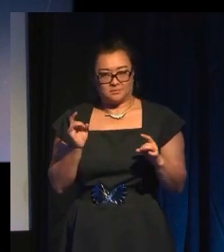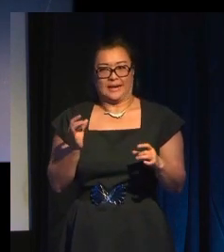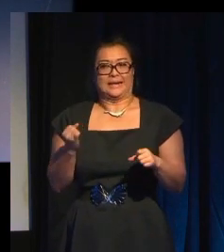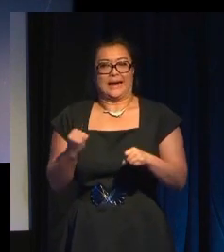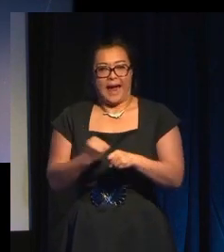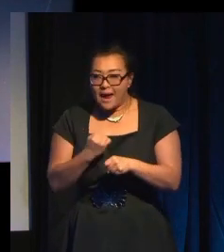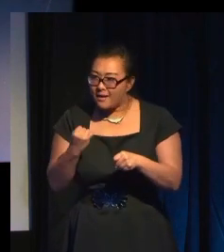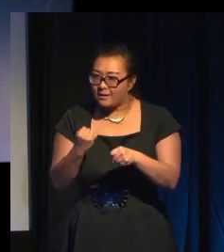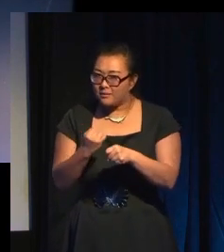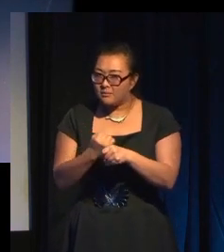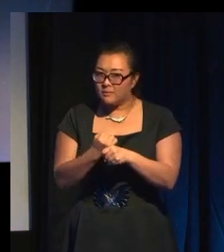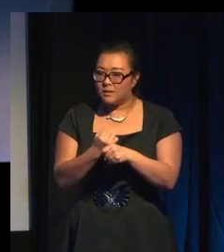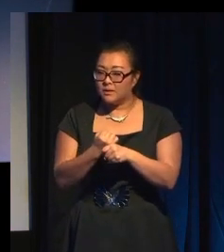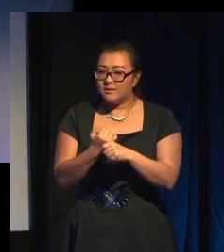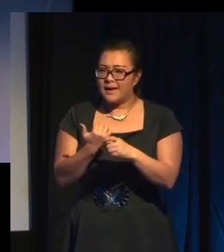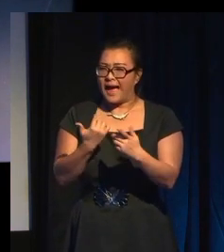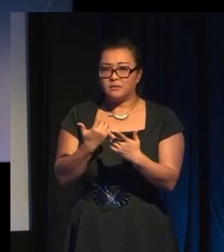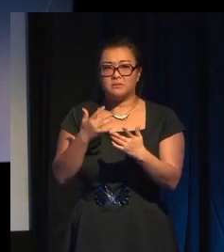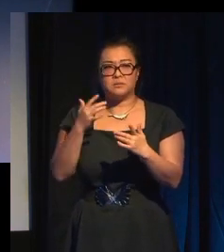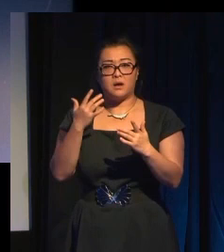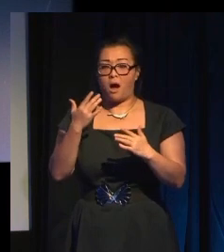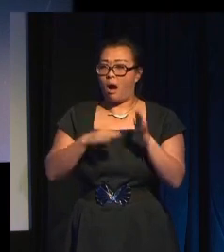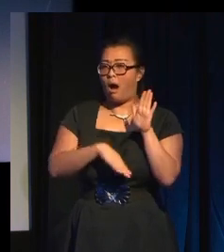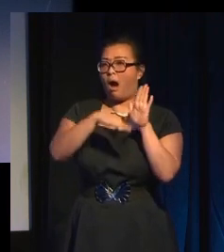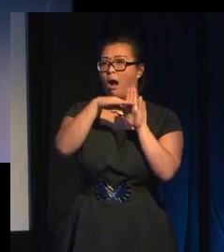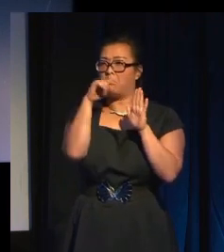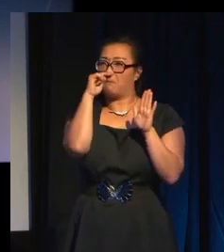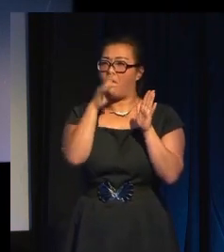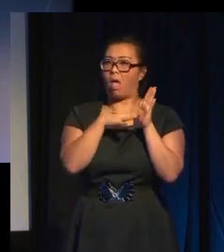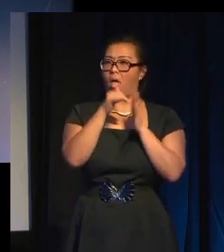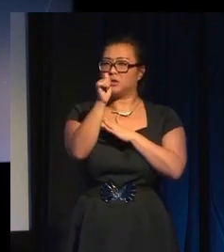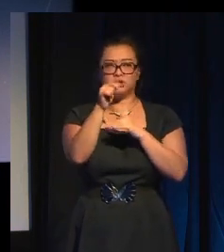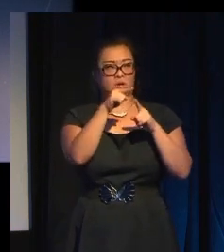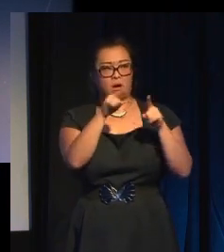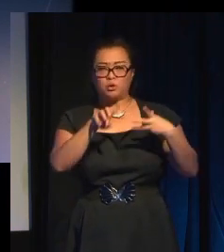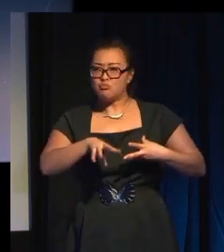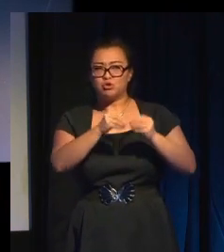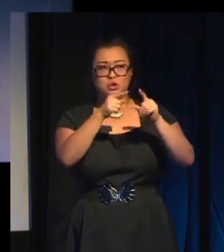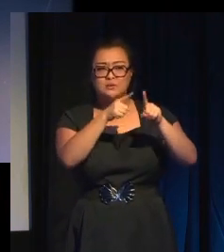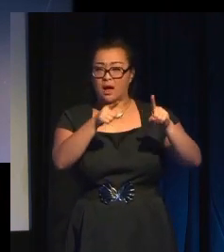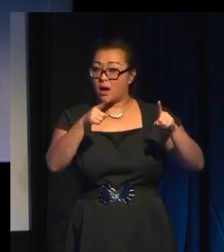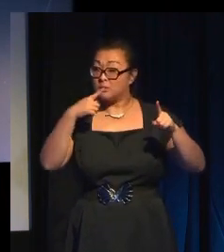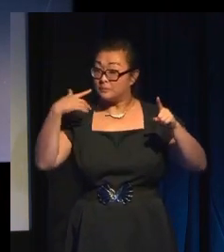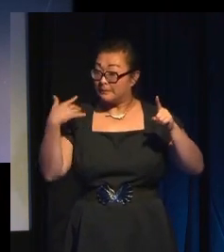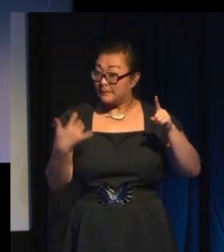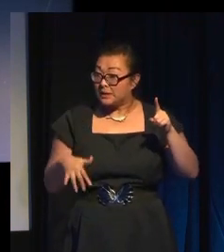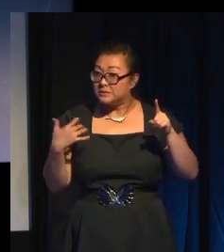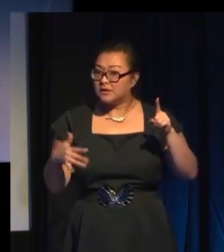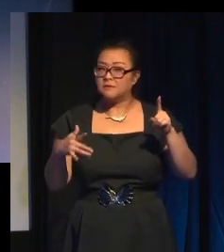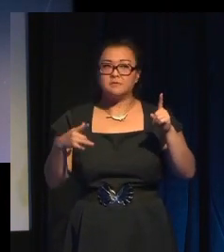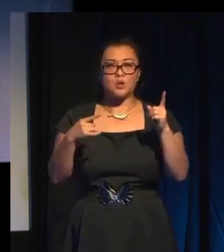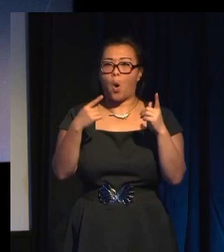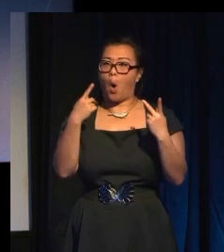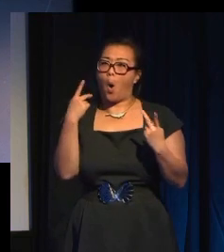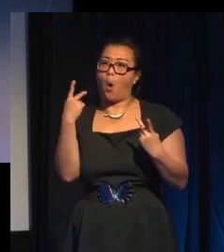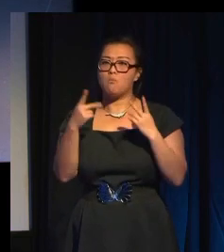expensive high culture is to produce? Film and opera is a really good example, I think. Oh, I didn't think about that.